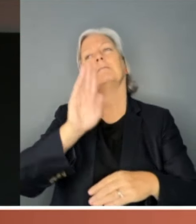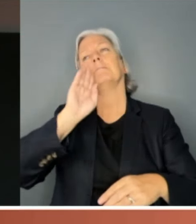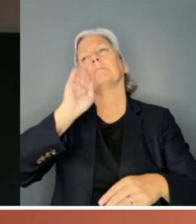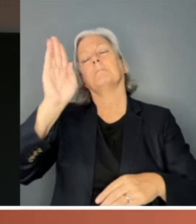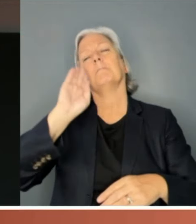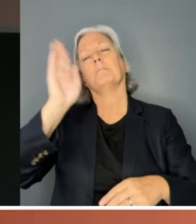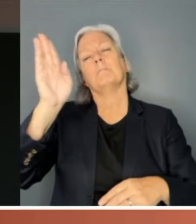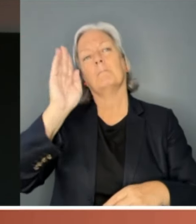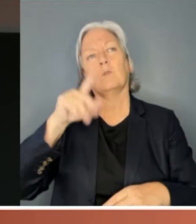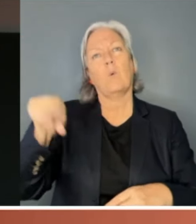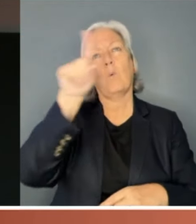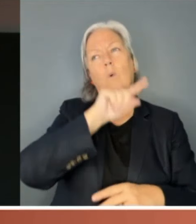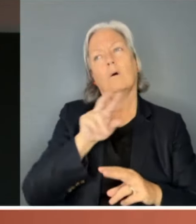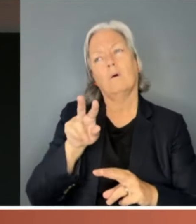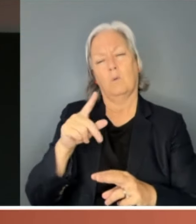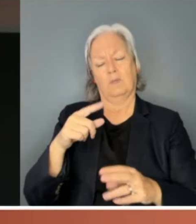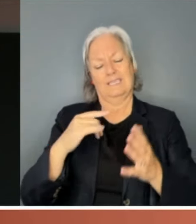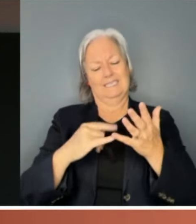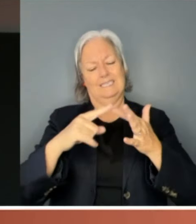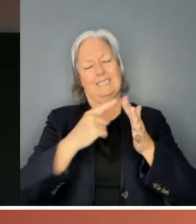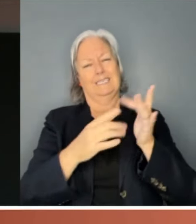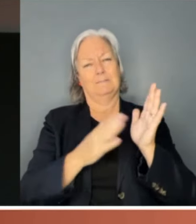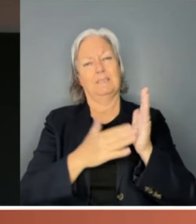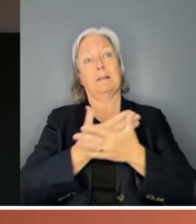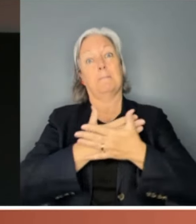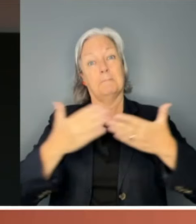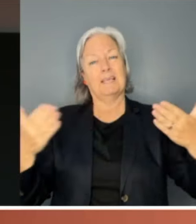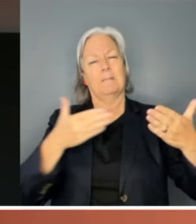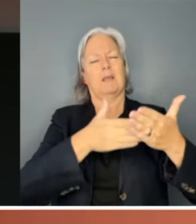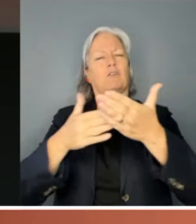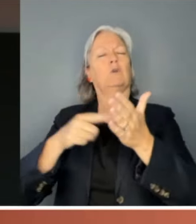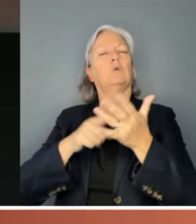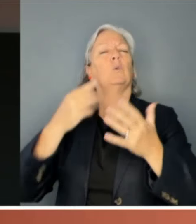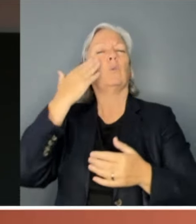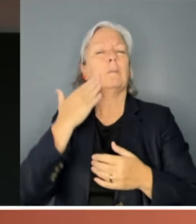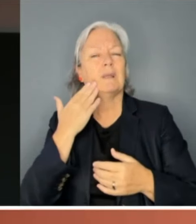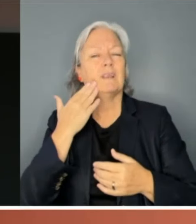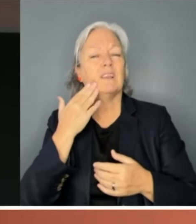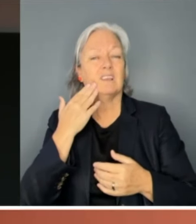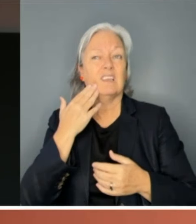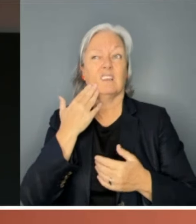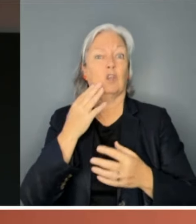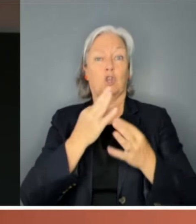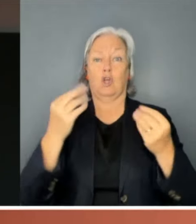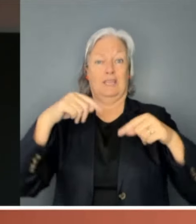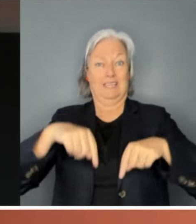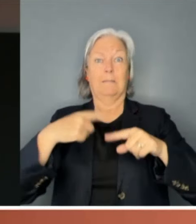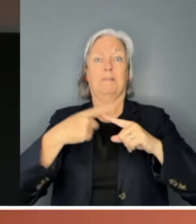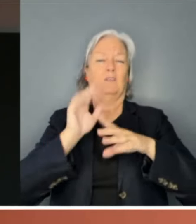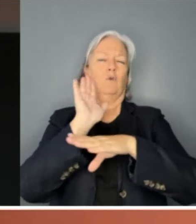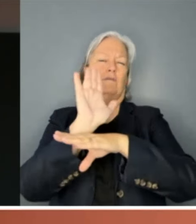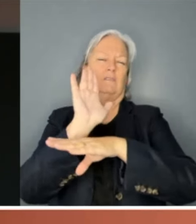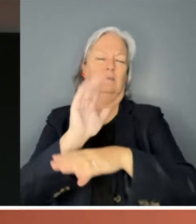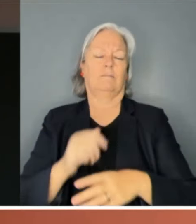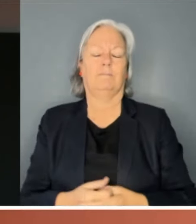out why sexism was the biggest barrier to women's progress right around the world. Equality